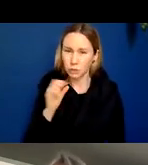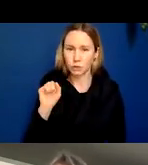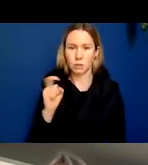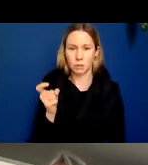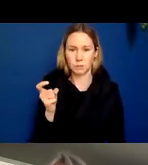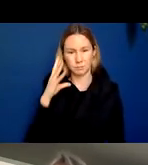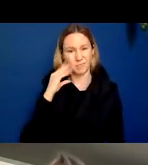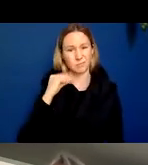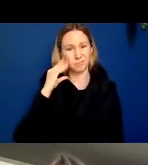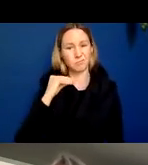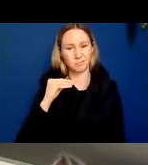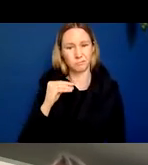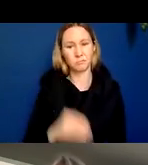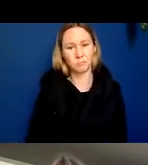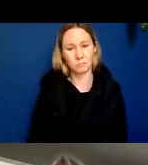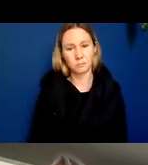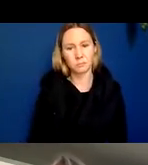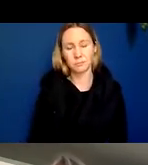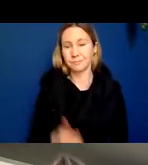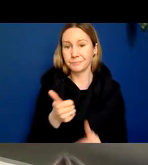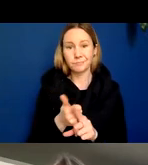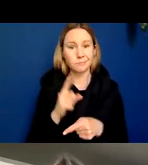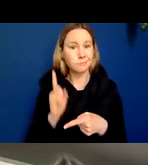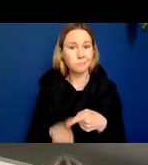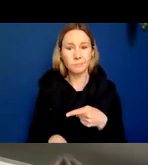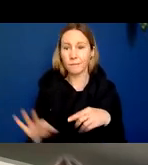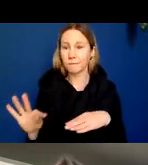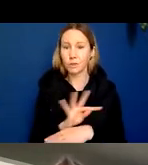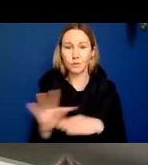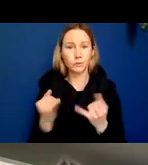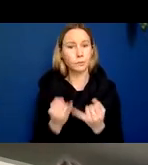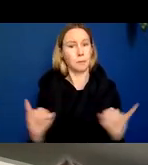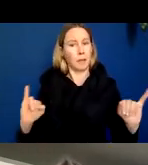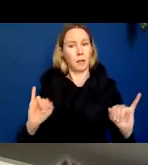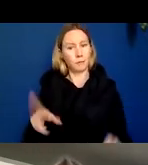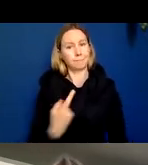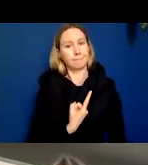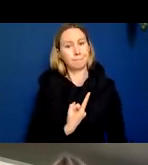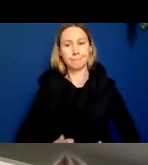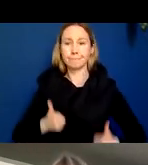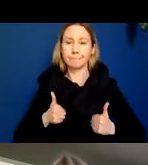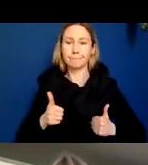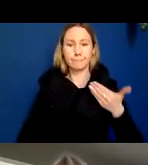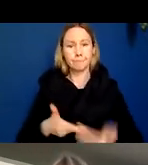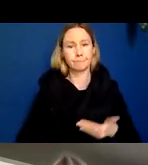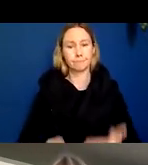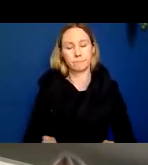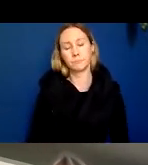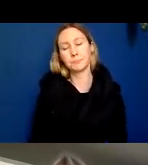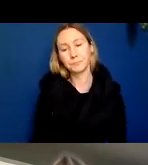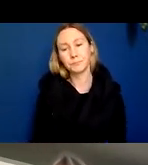disease severe to the extent that he or she can no longer function independently so I would say that you know